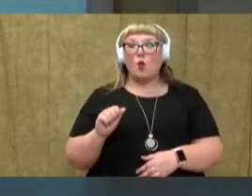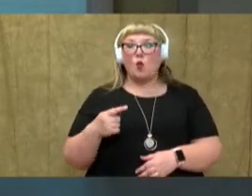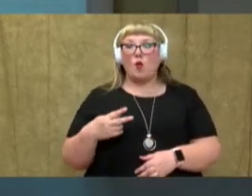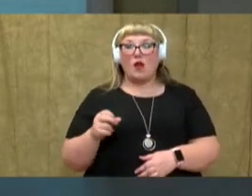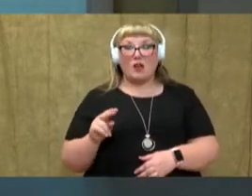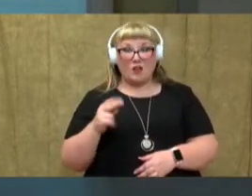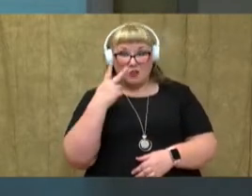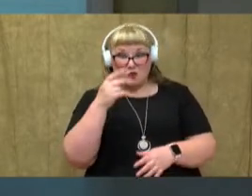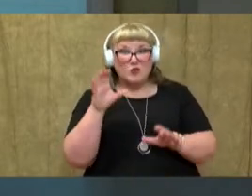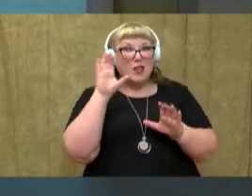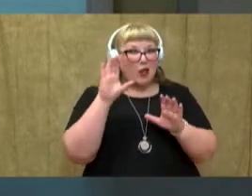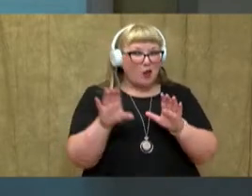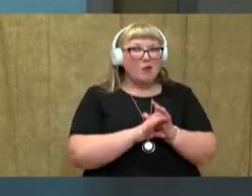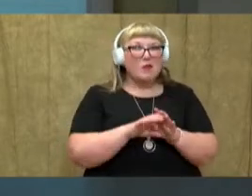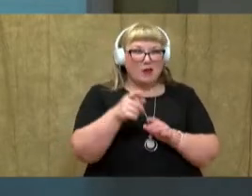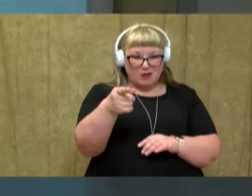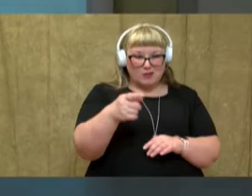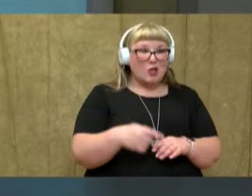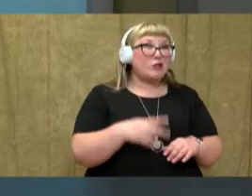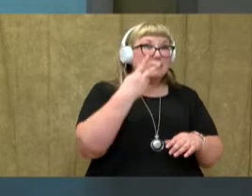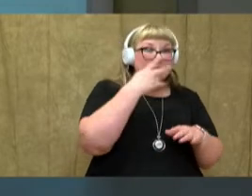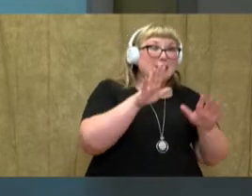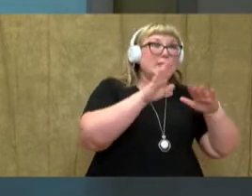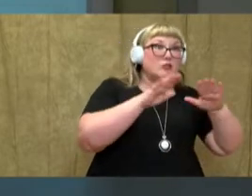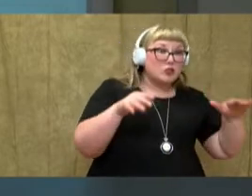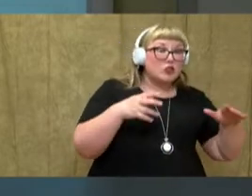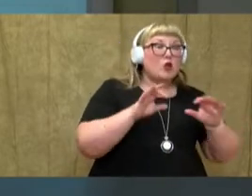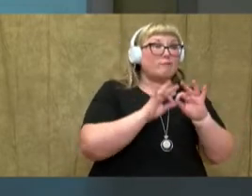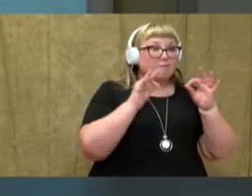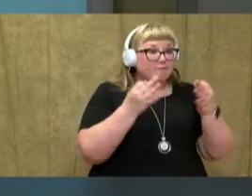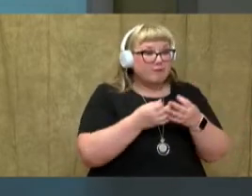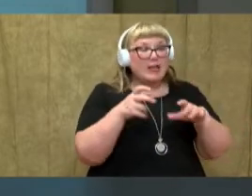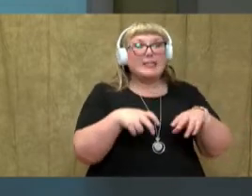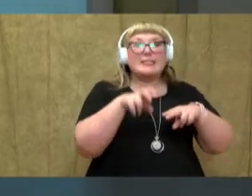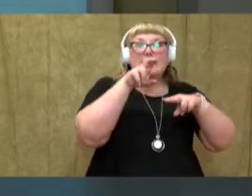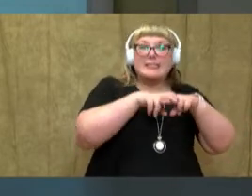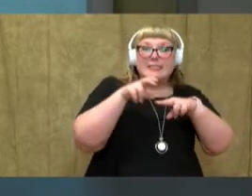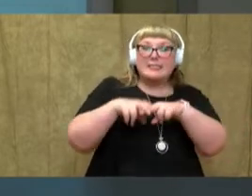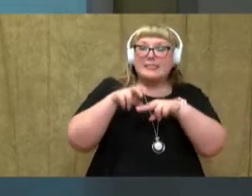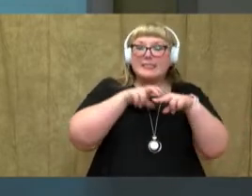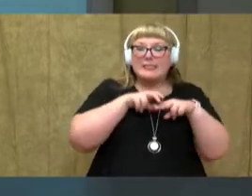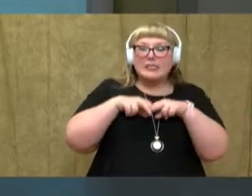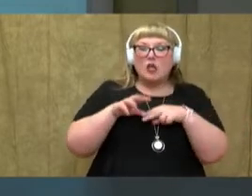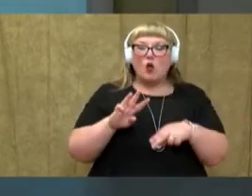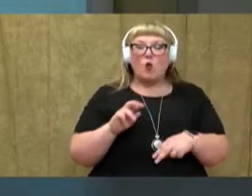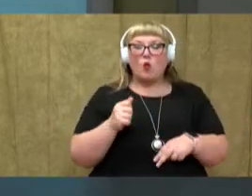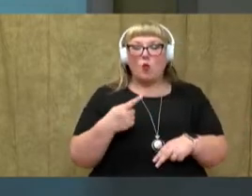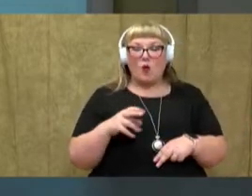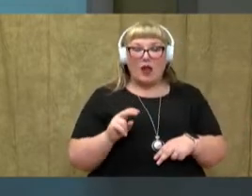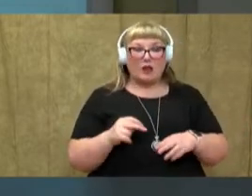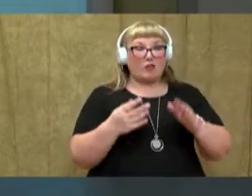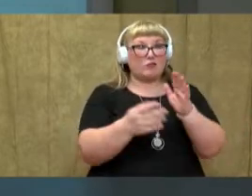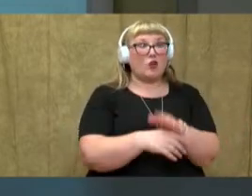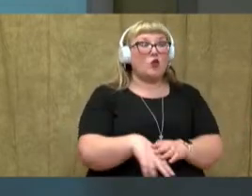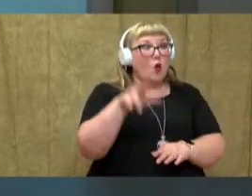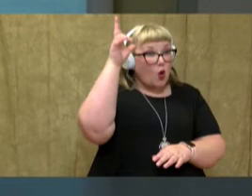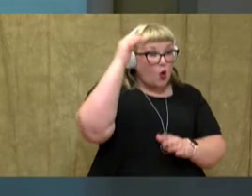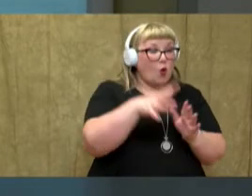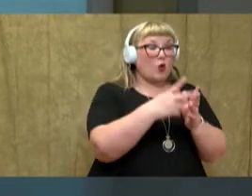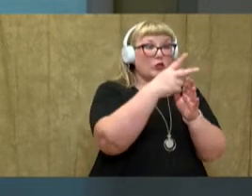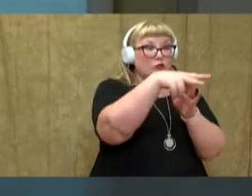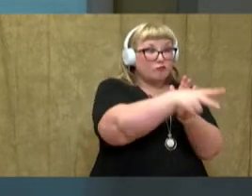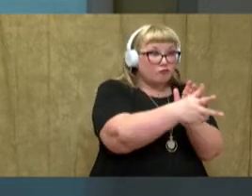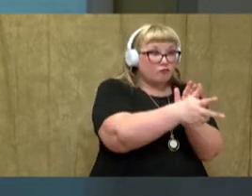picture, that makes sense to me. I see a children and a family in a wagon pulled by a horse. The text